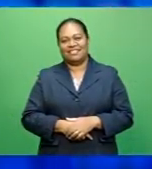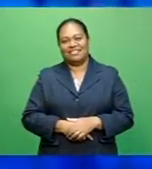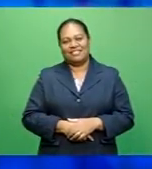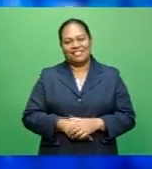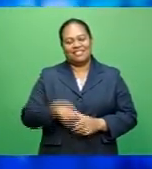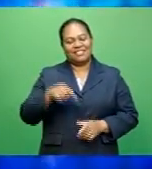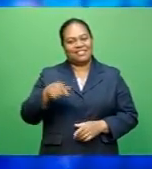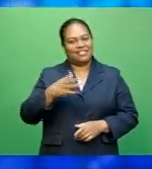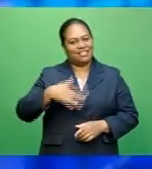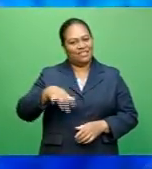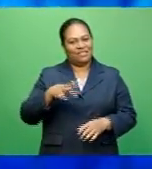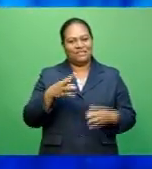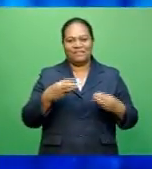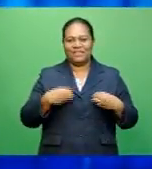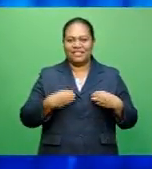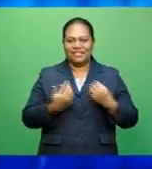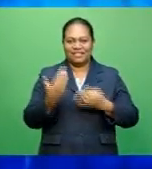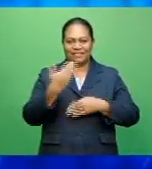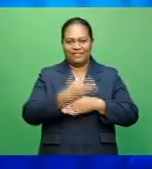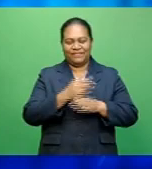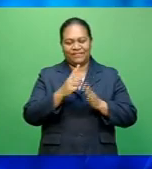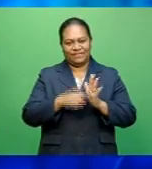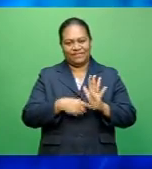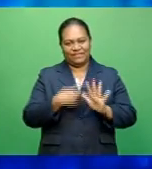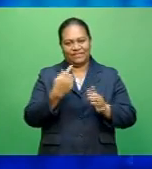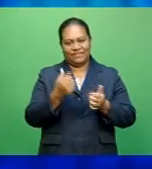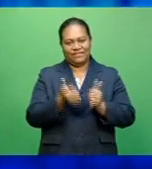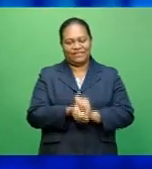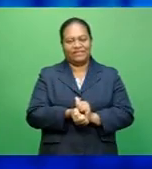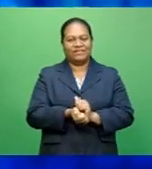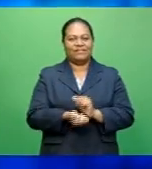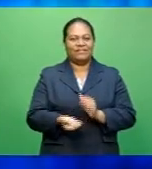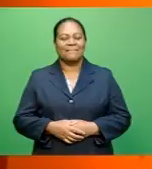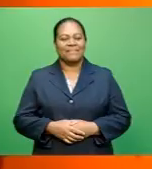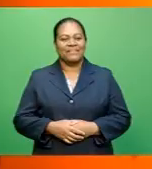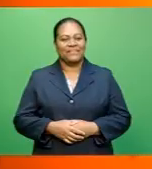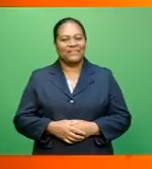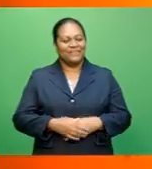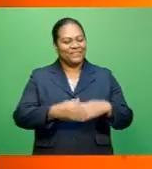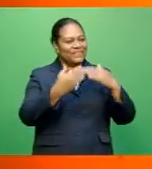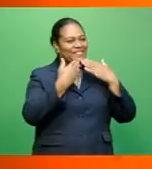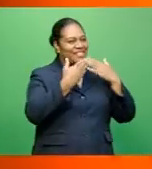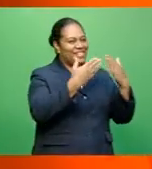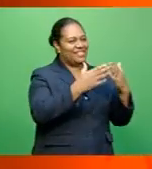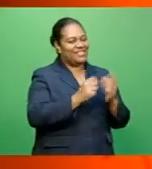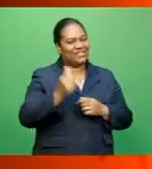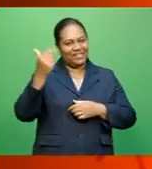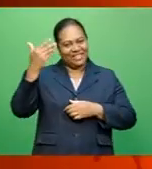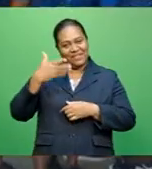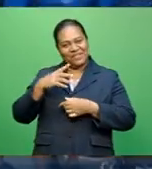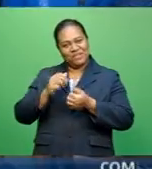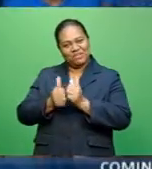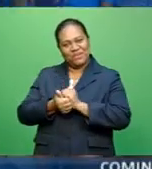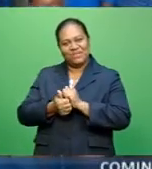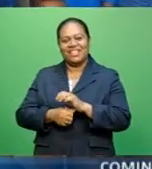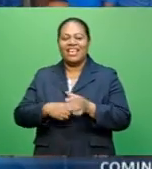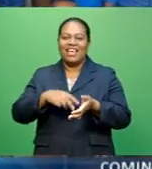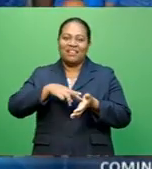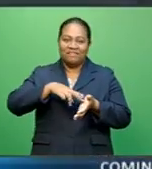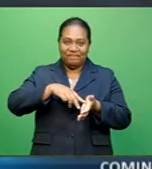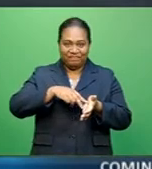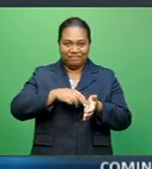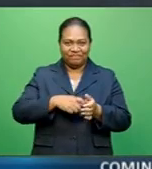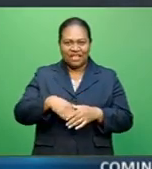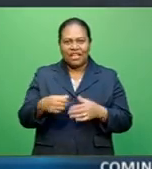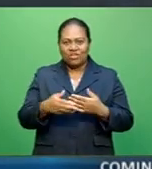And that's it from Business Tonight. We now join Jamie with the latest in sports. Thank you and good evening ahead in sports. NRL club